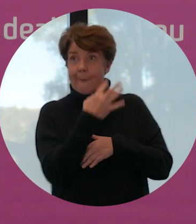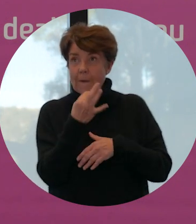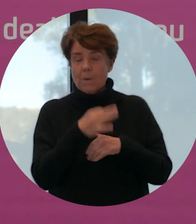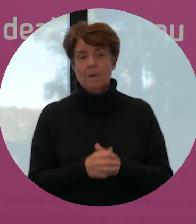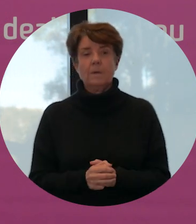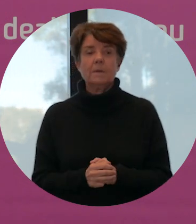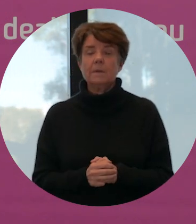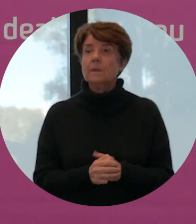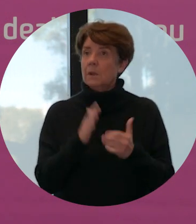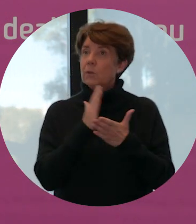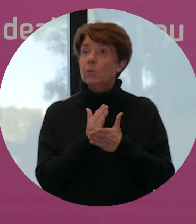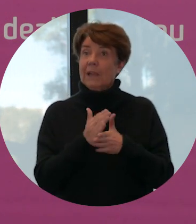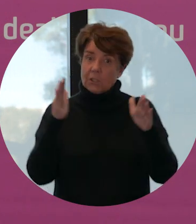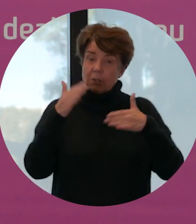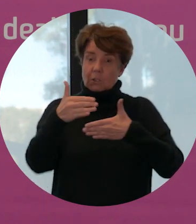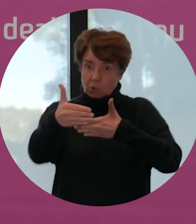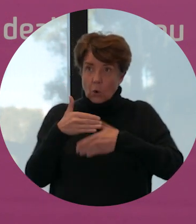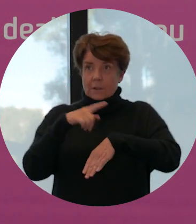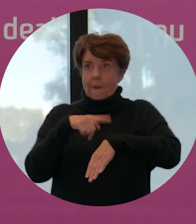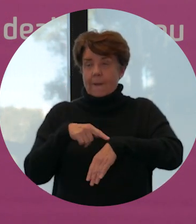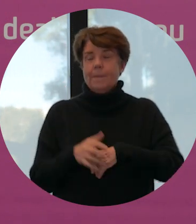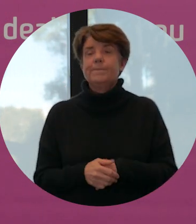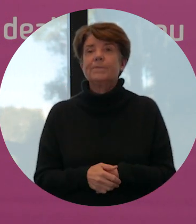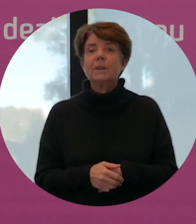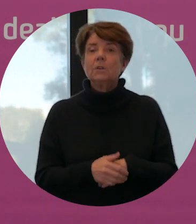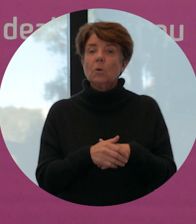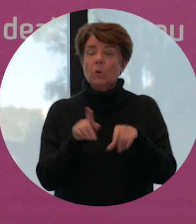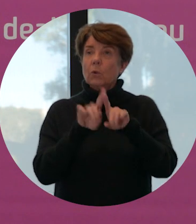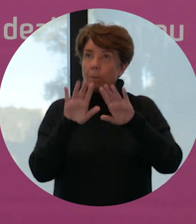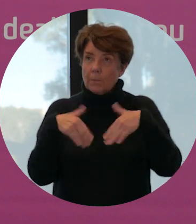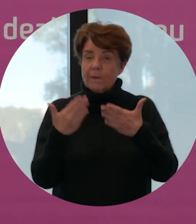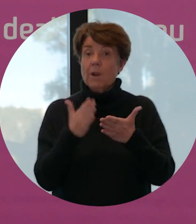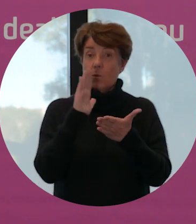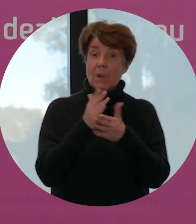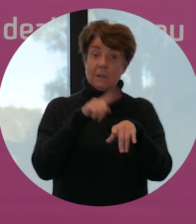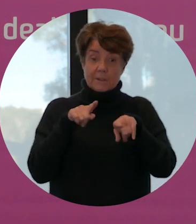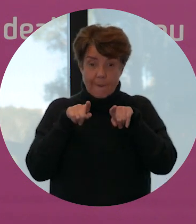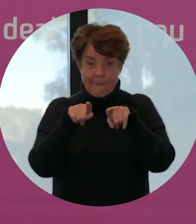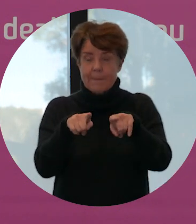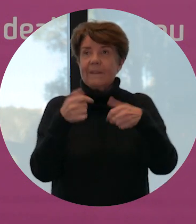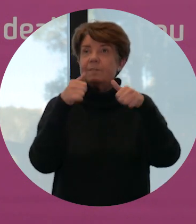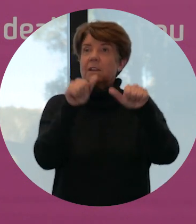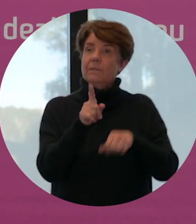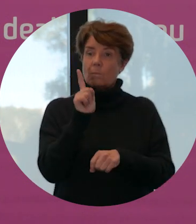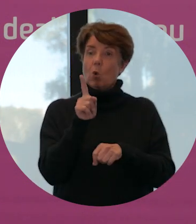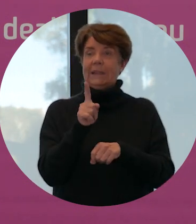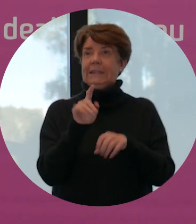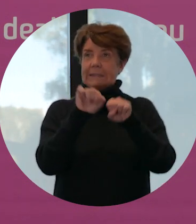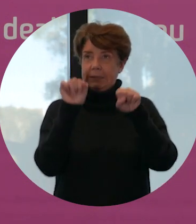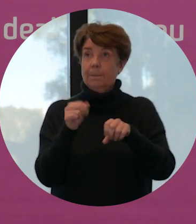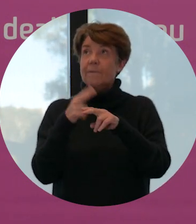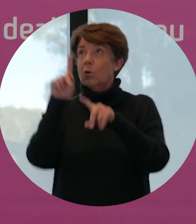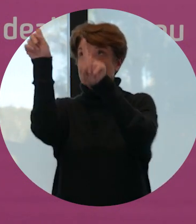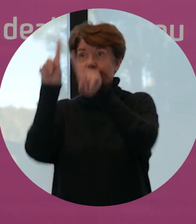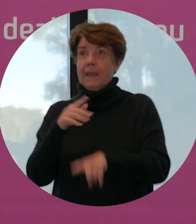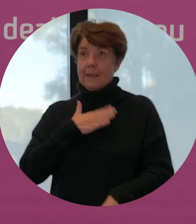This will not only significantly shorten our detection time, this will also provide an actual real-time effective warning system for thunderstorm asthma.